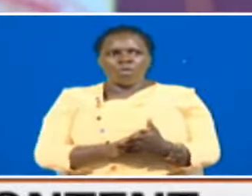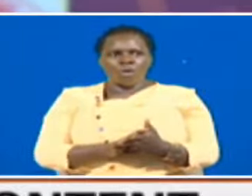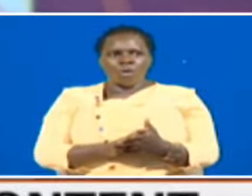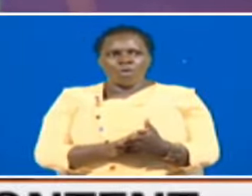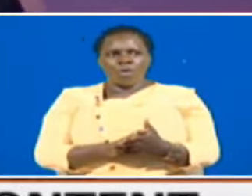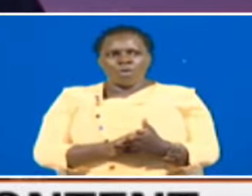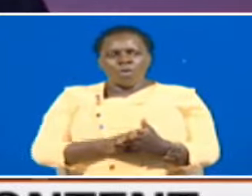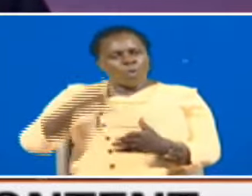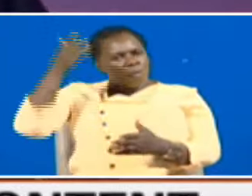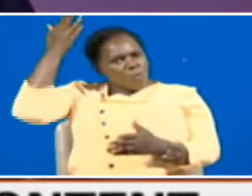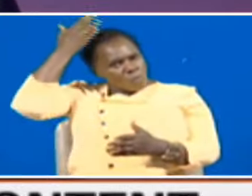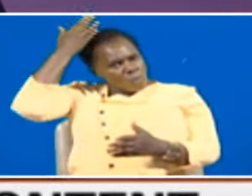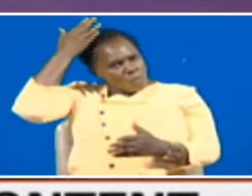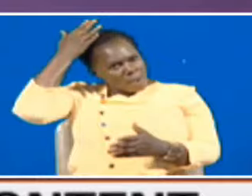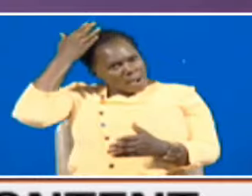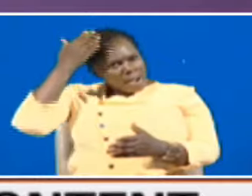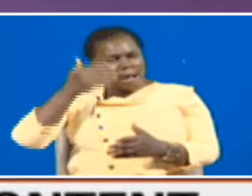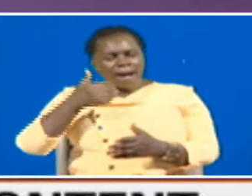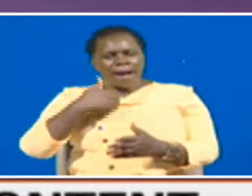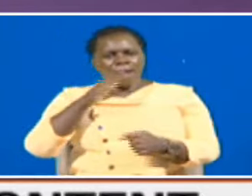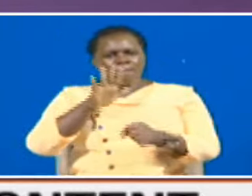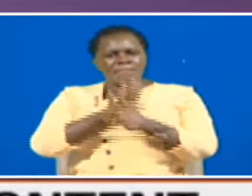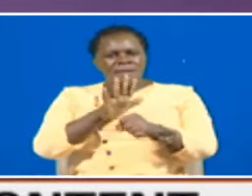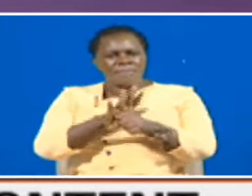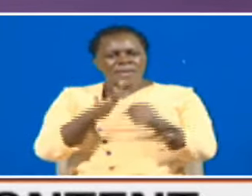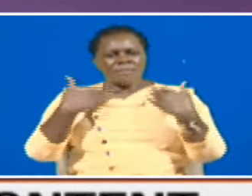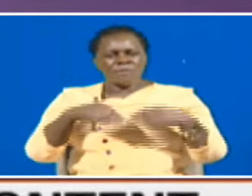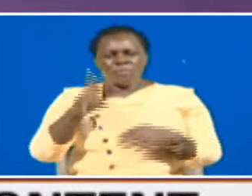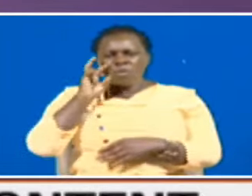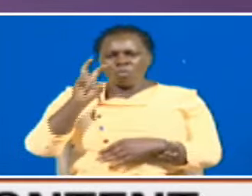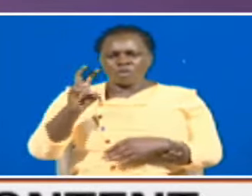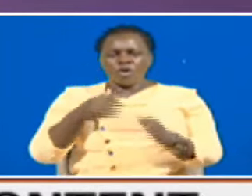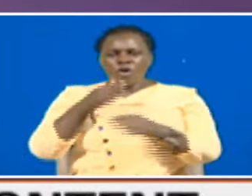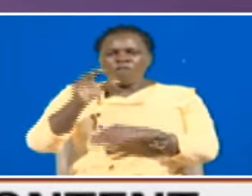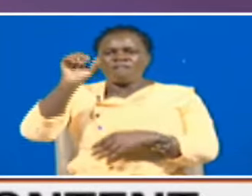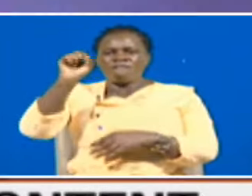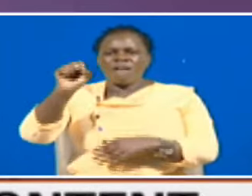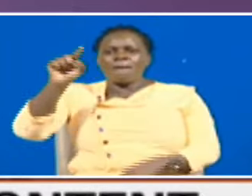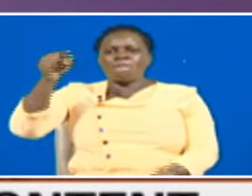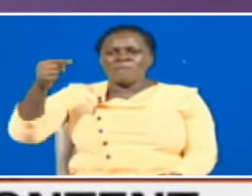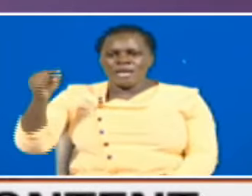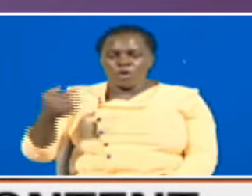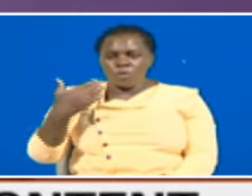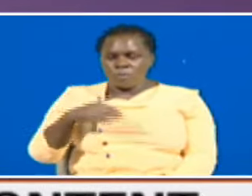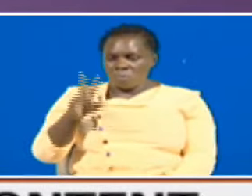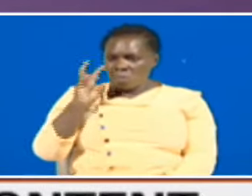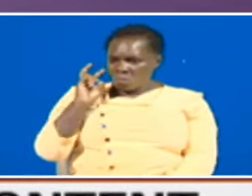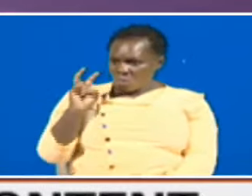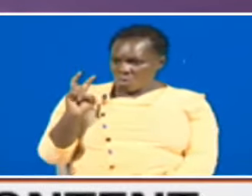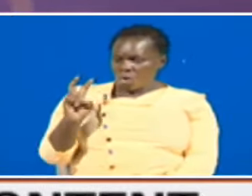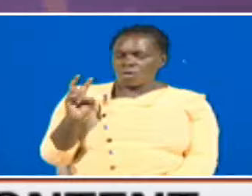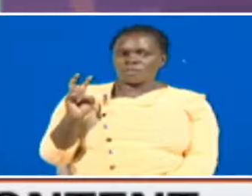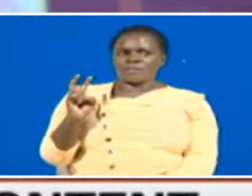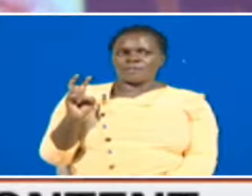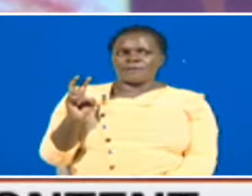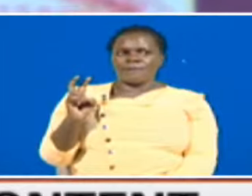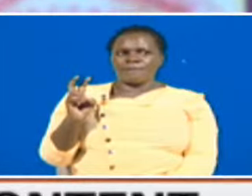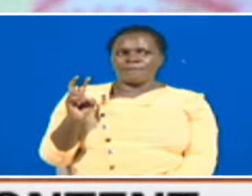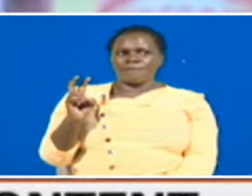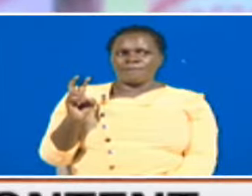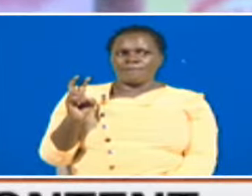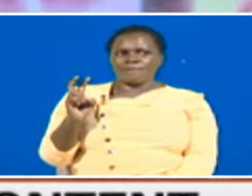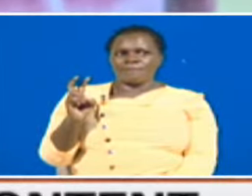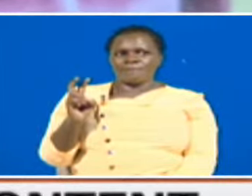they attracted in the last six months more than five million viewers so I you know just